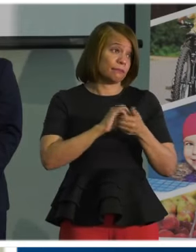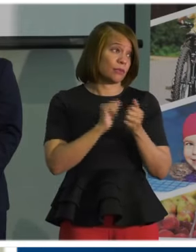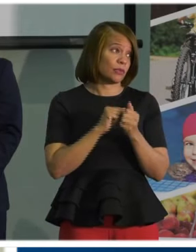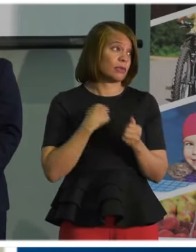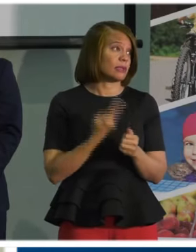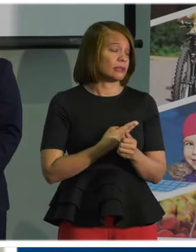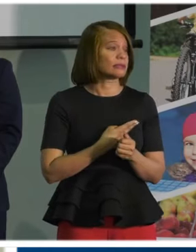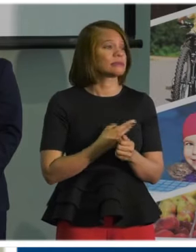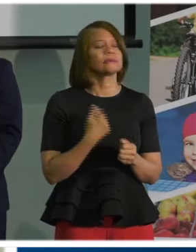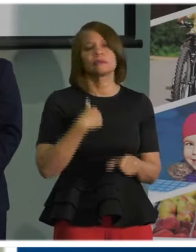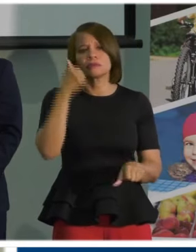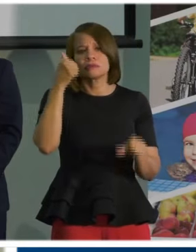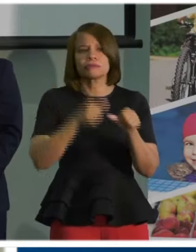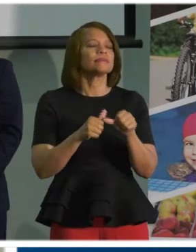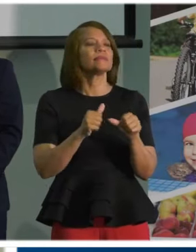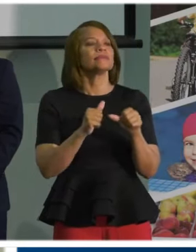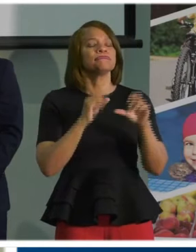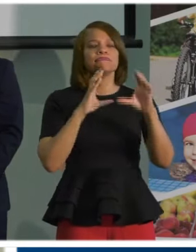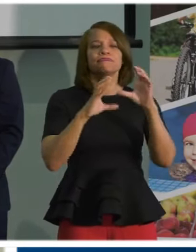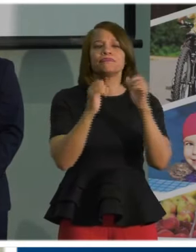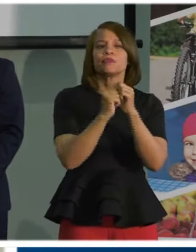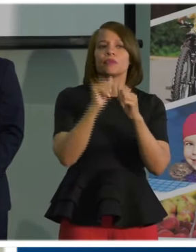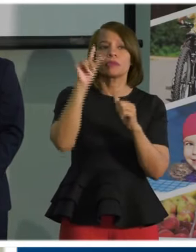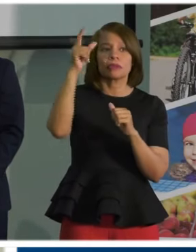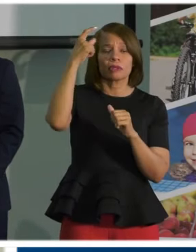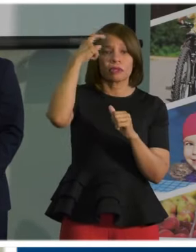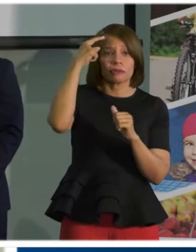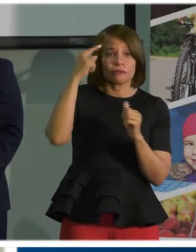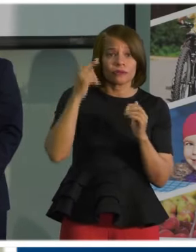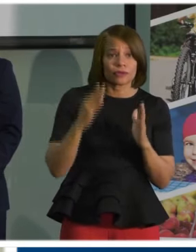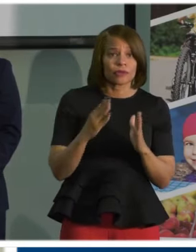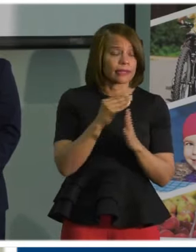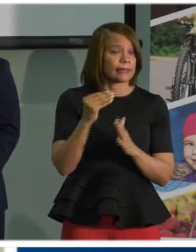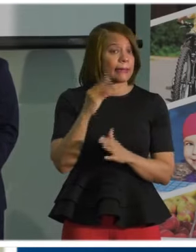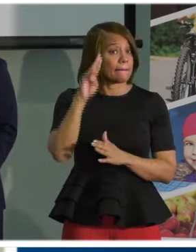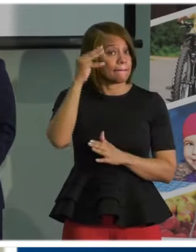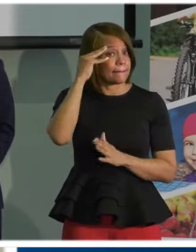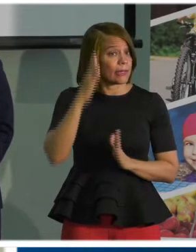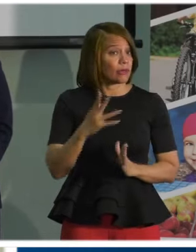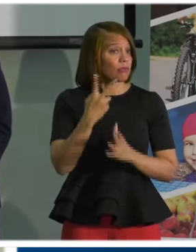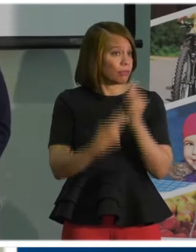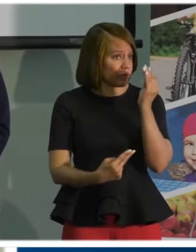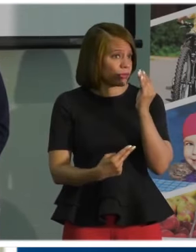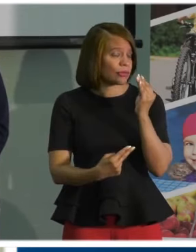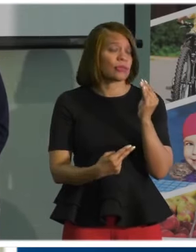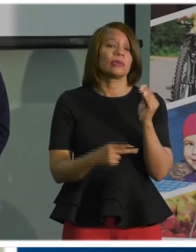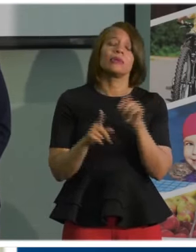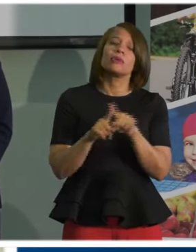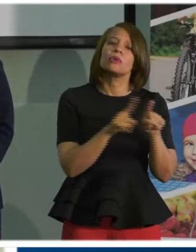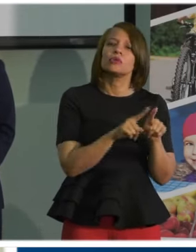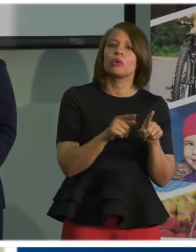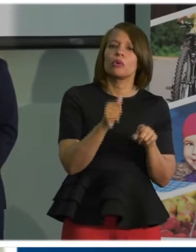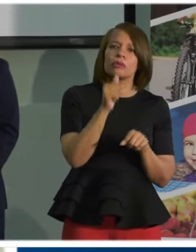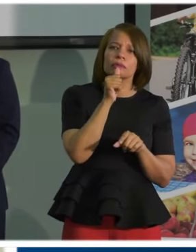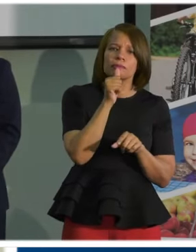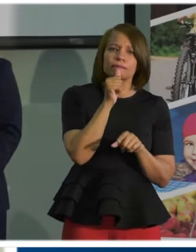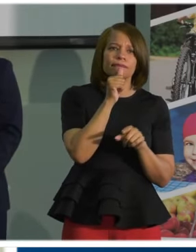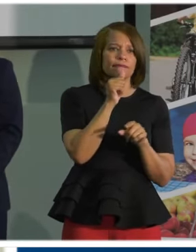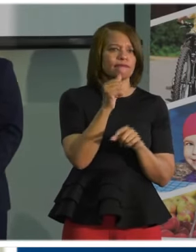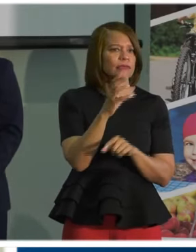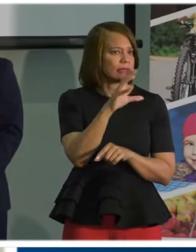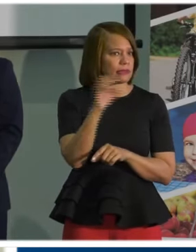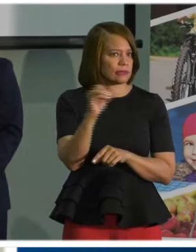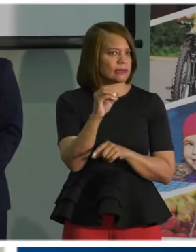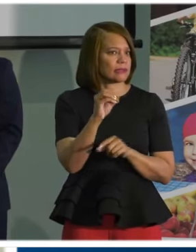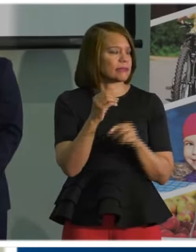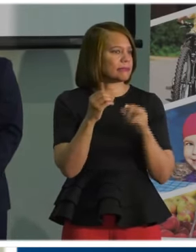conversations with the mayor and the governor back in March, and our private sector joined with